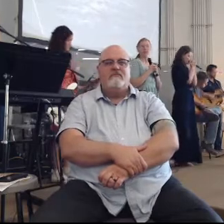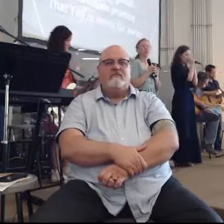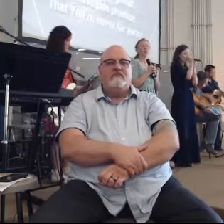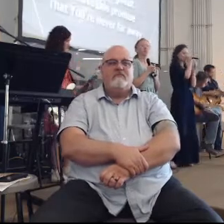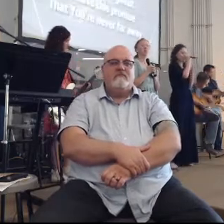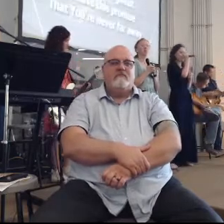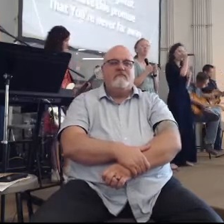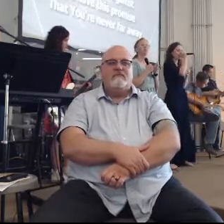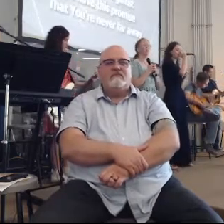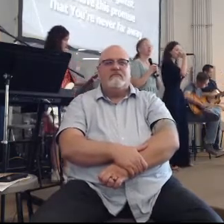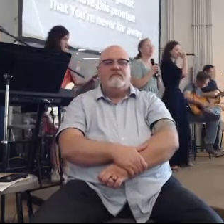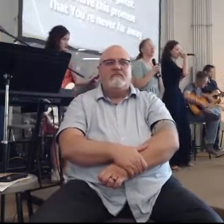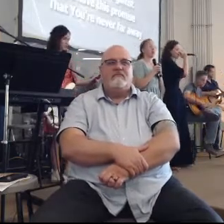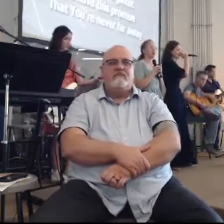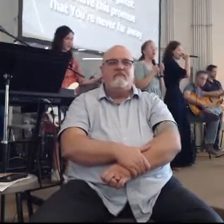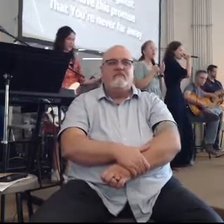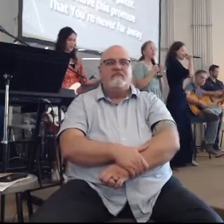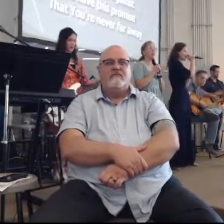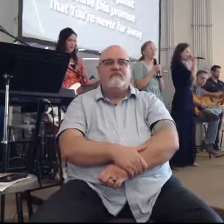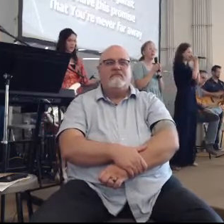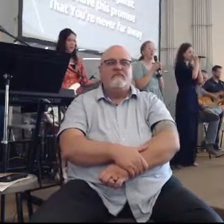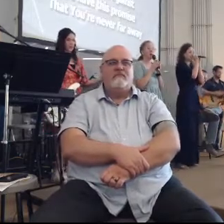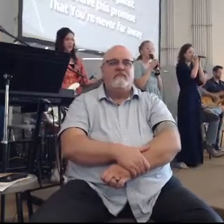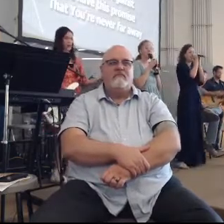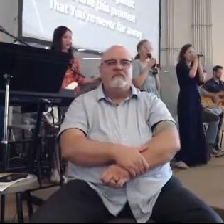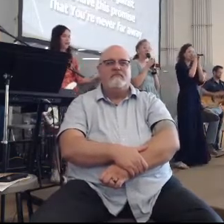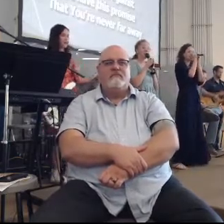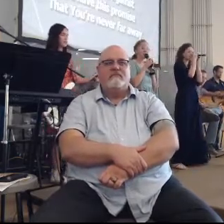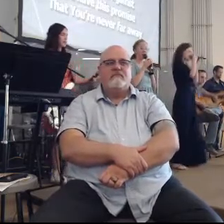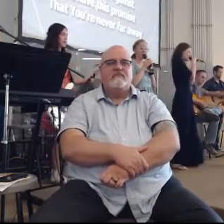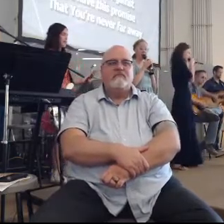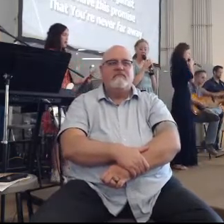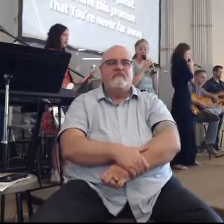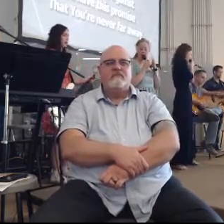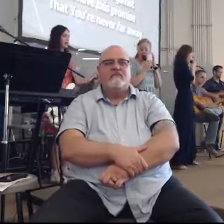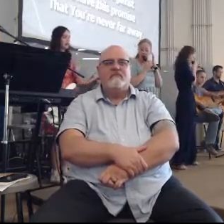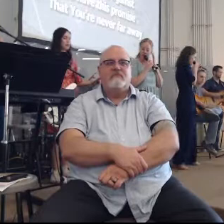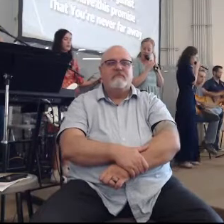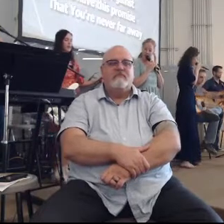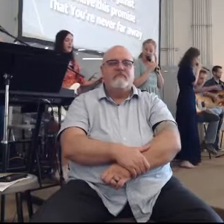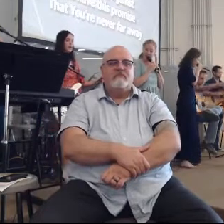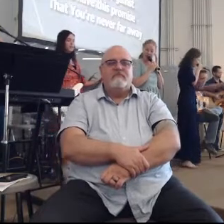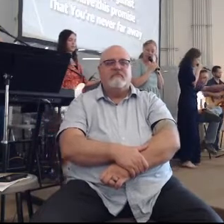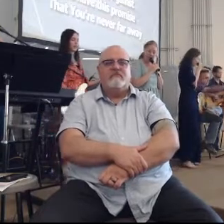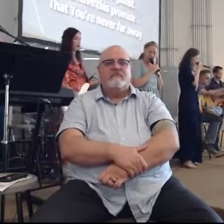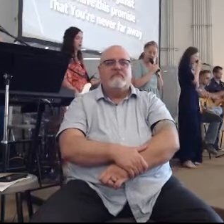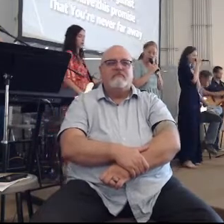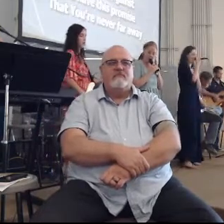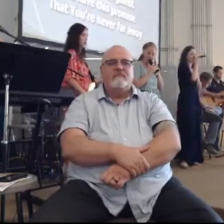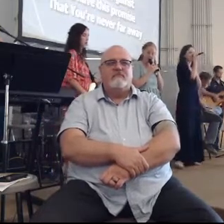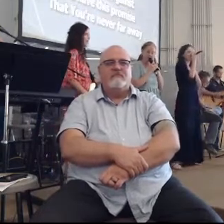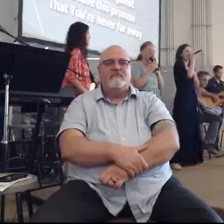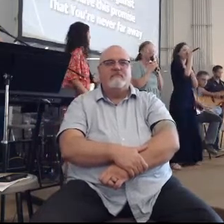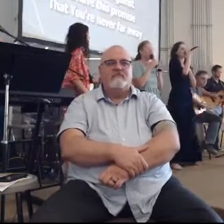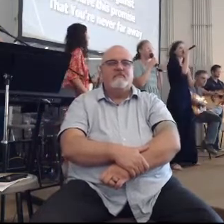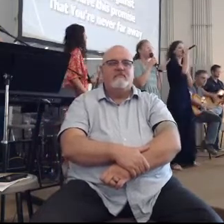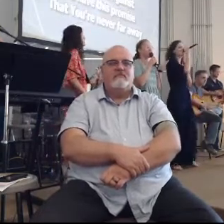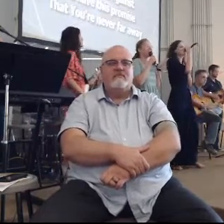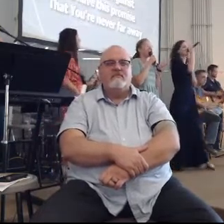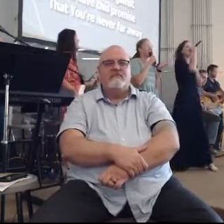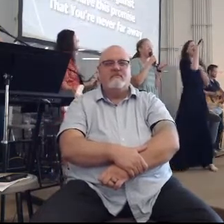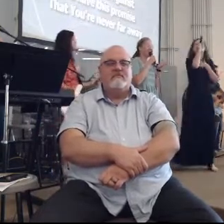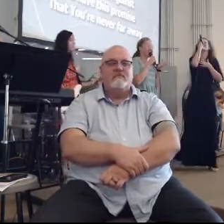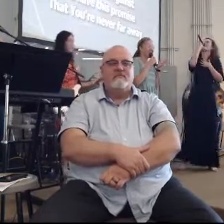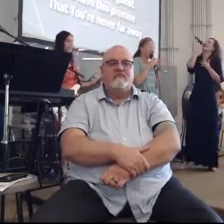You're never behind us And battles ahead Here You are for us Who